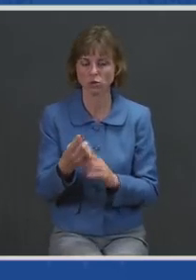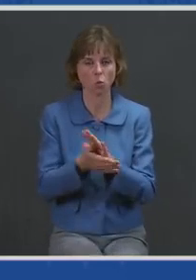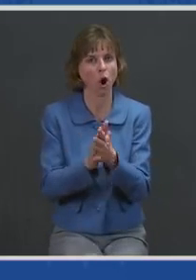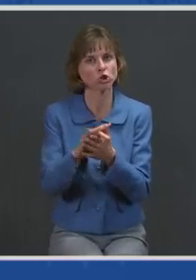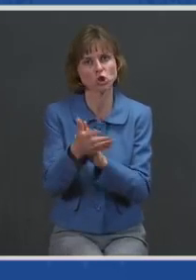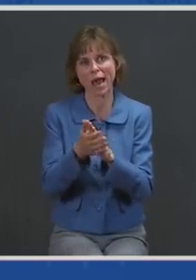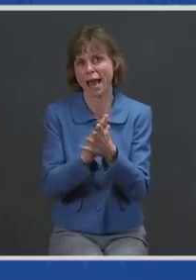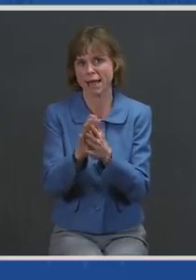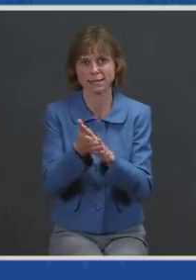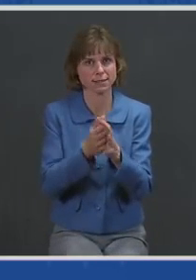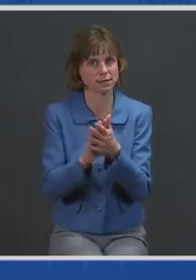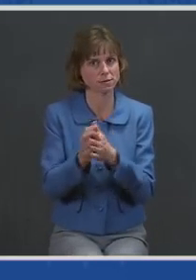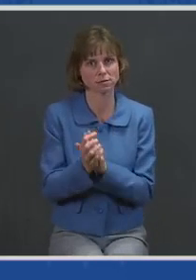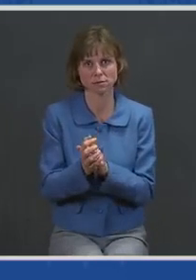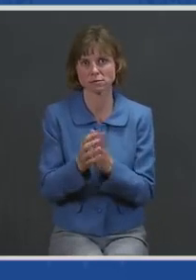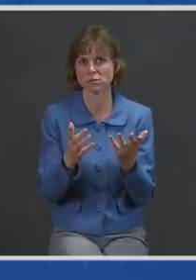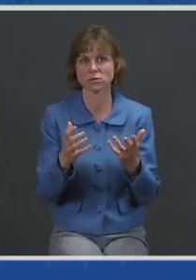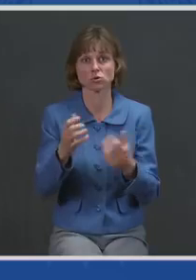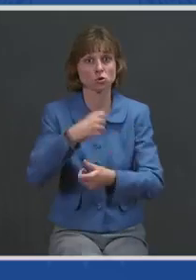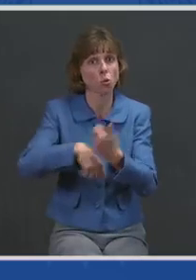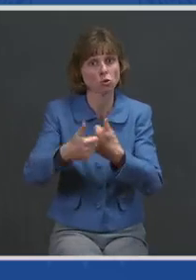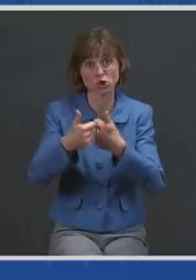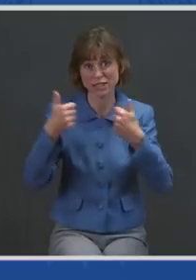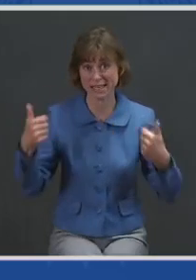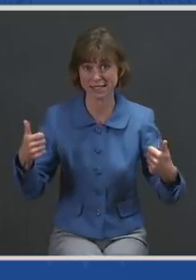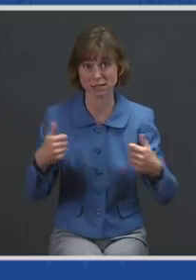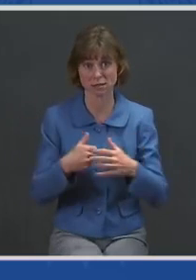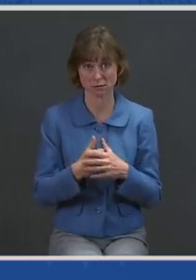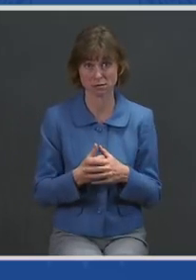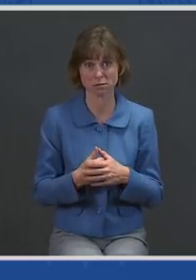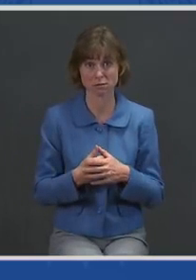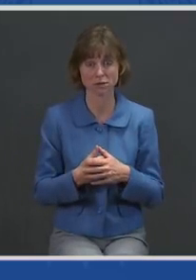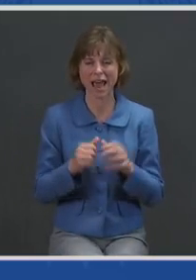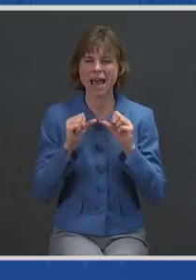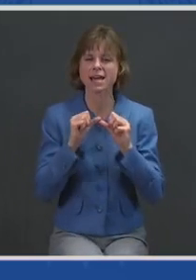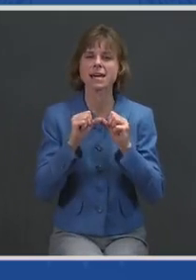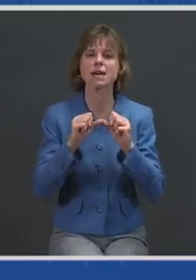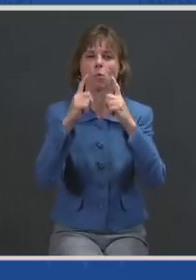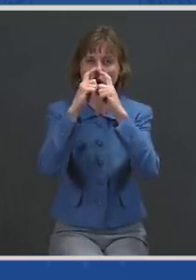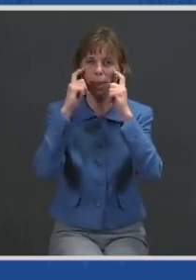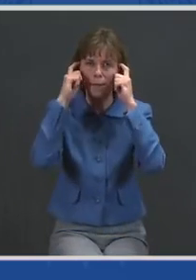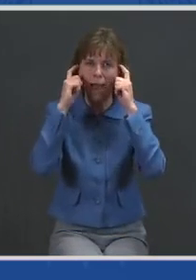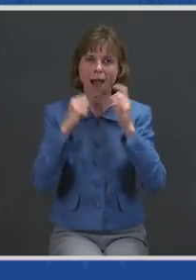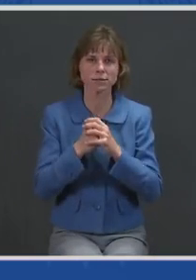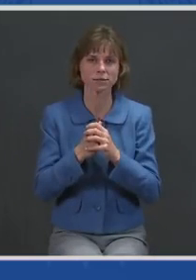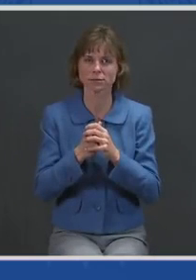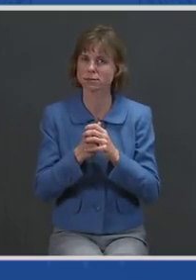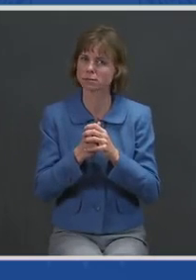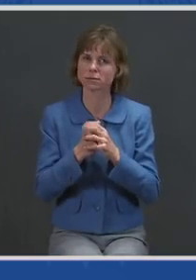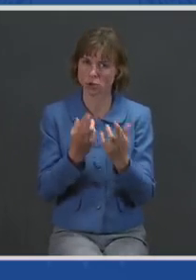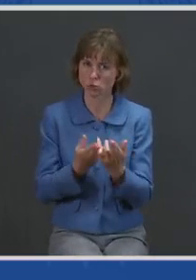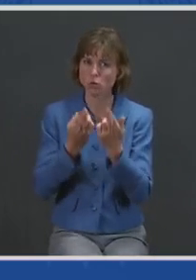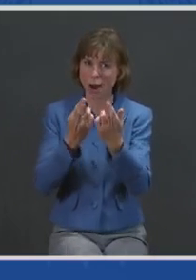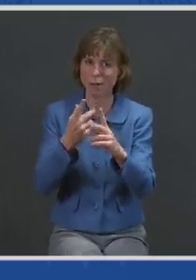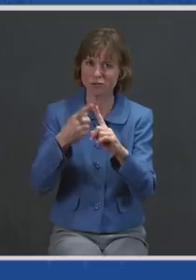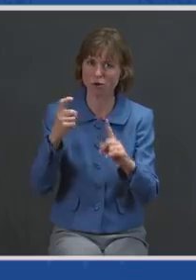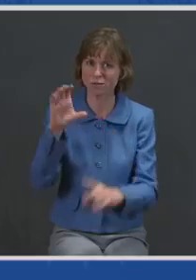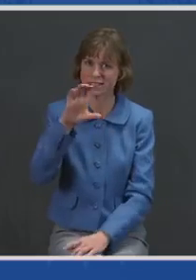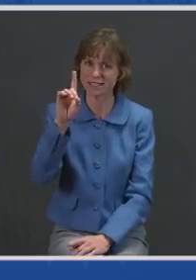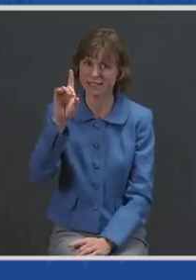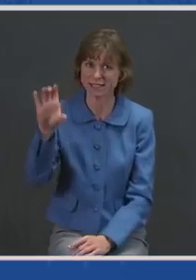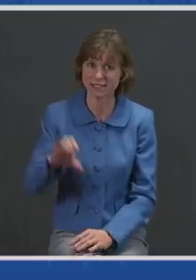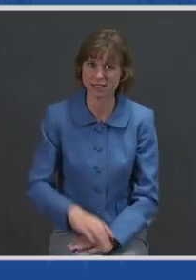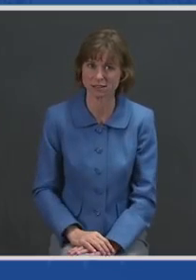hands, stay socially distanced, and keep wearing the mask as recommended by the CDC.